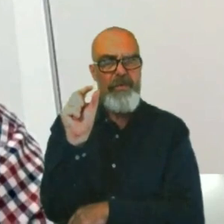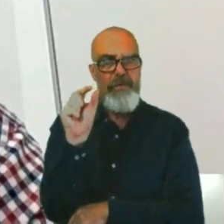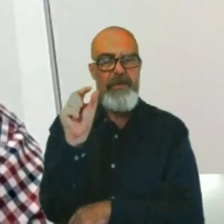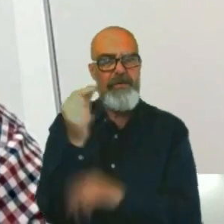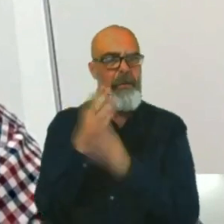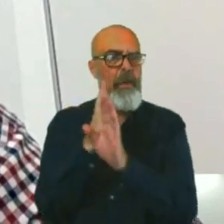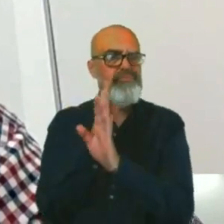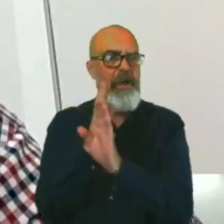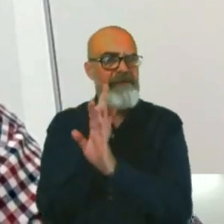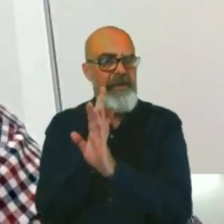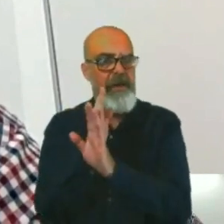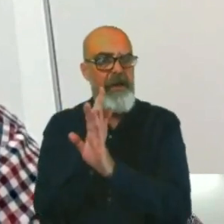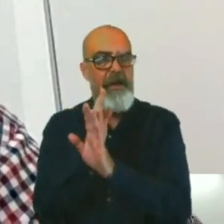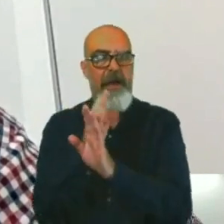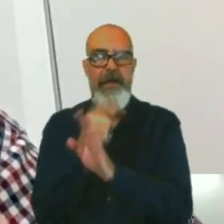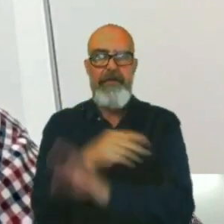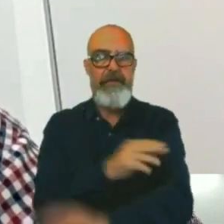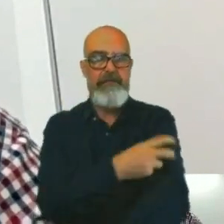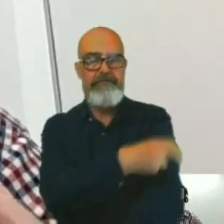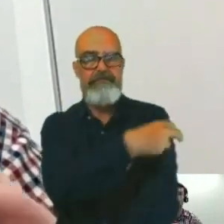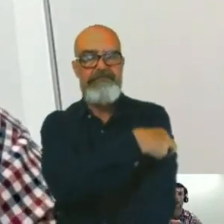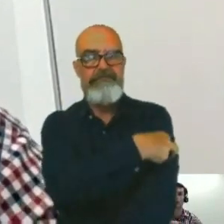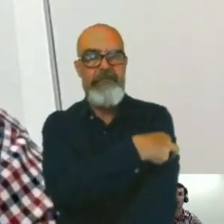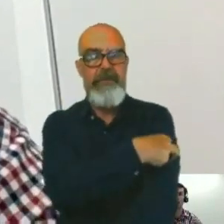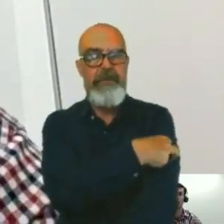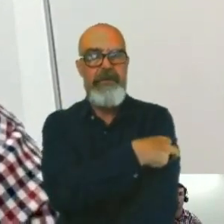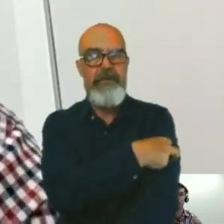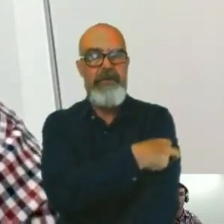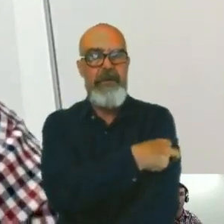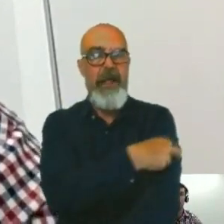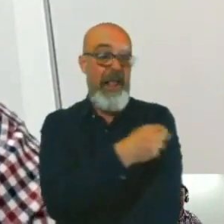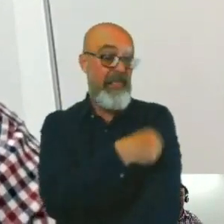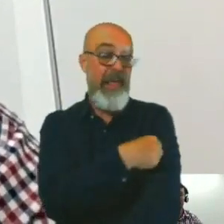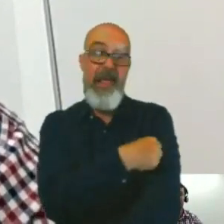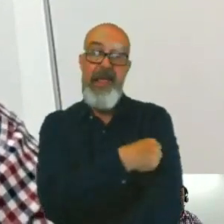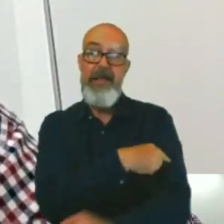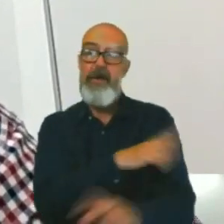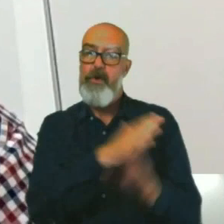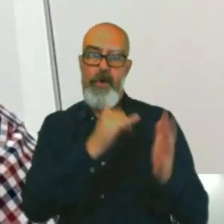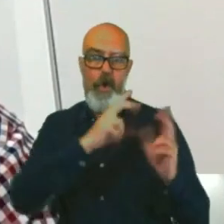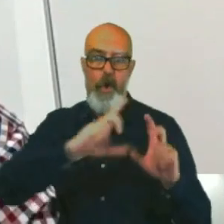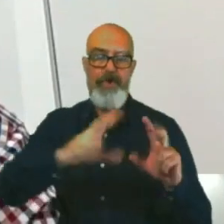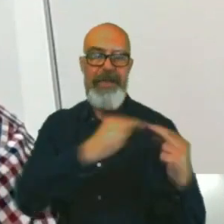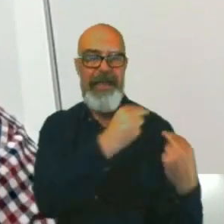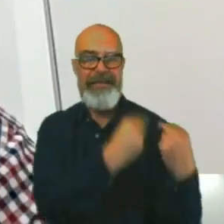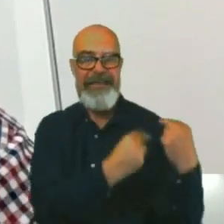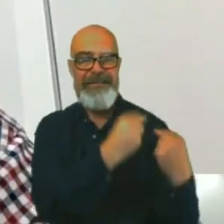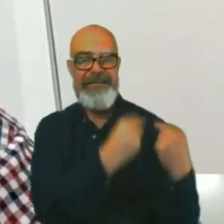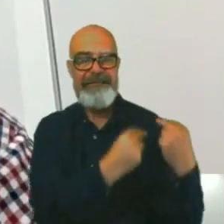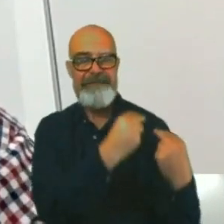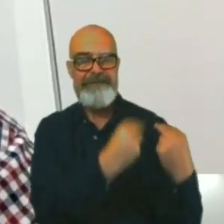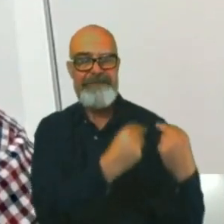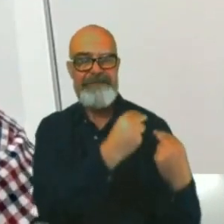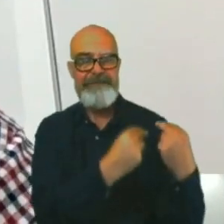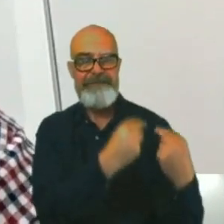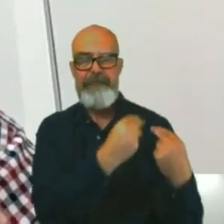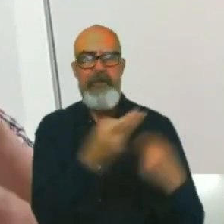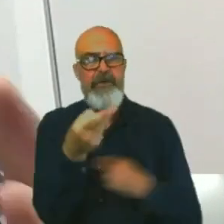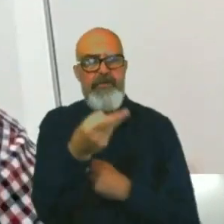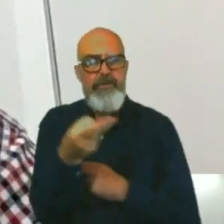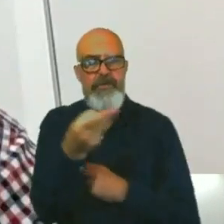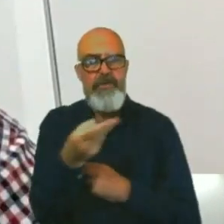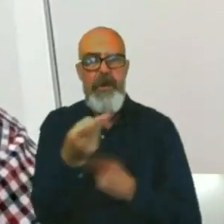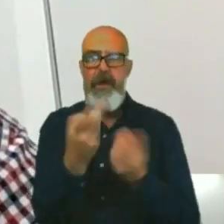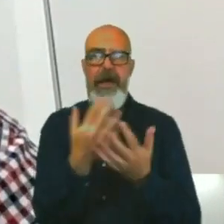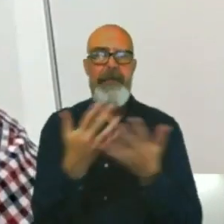go on the side of the body that can help continually monitor the amount of sugar in your body. And if you need a little bit more, it